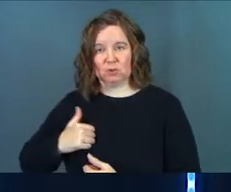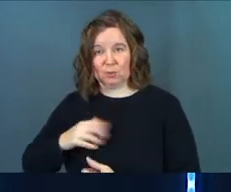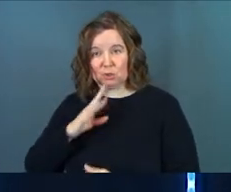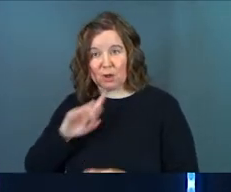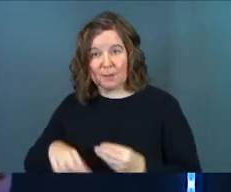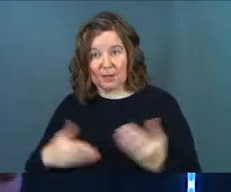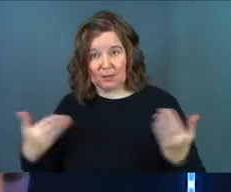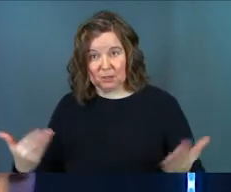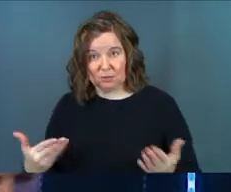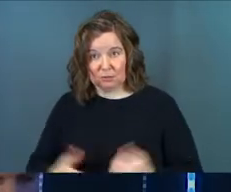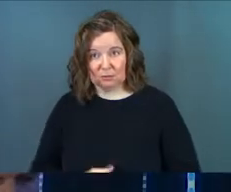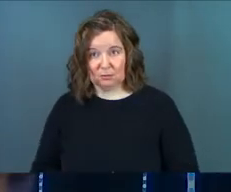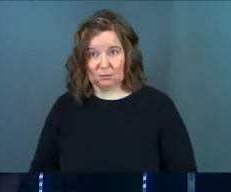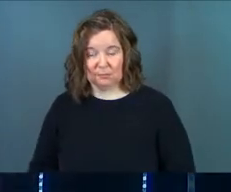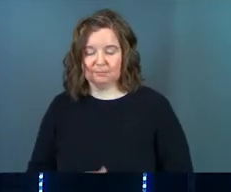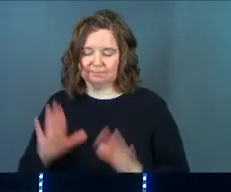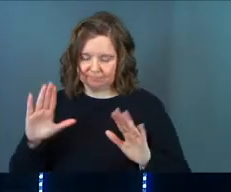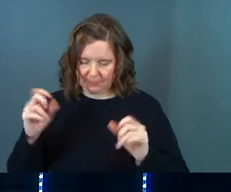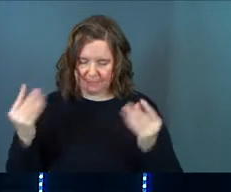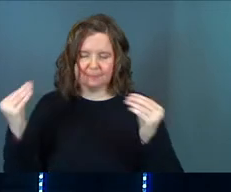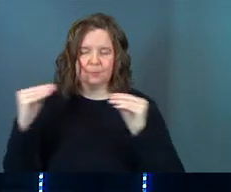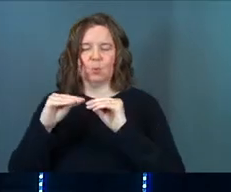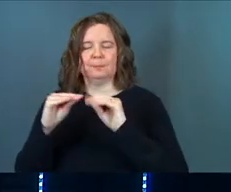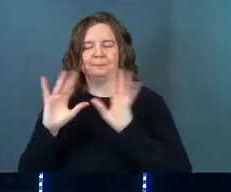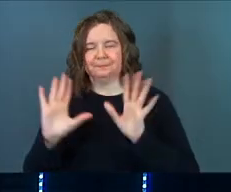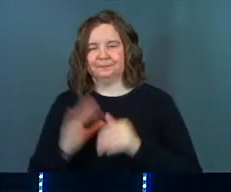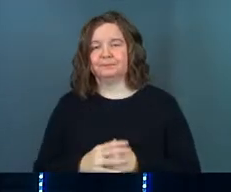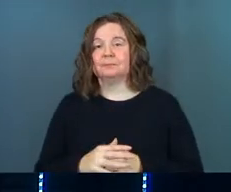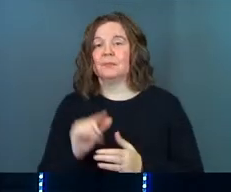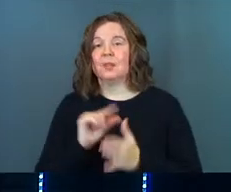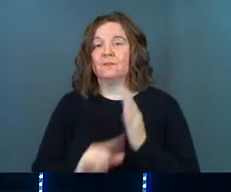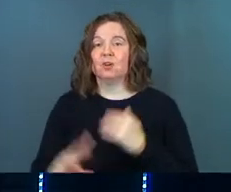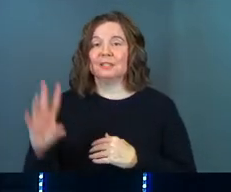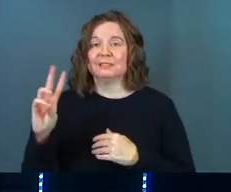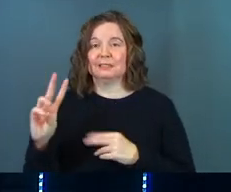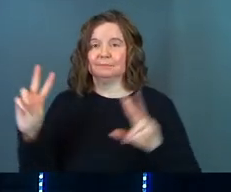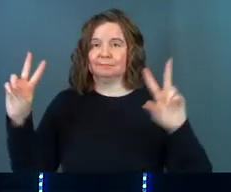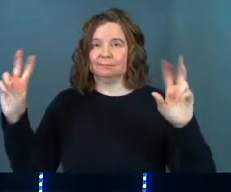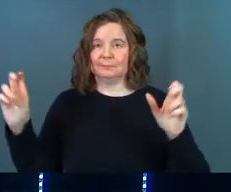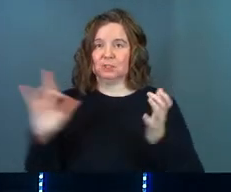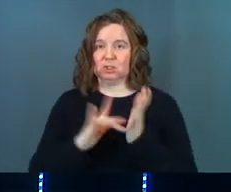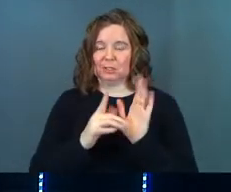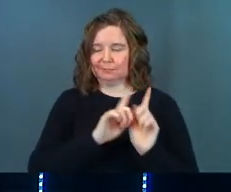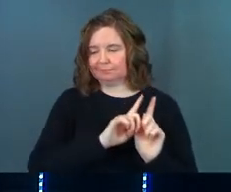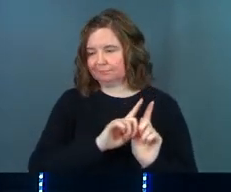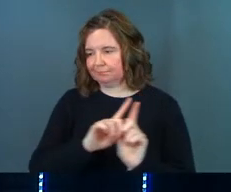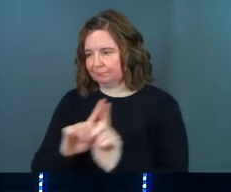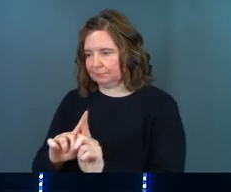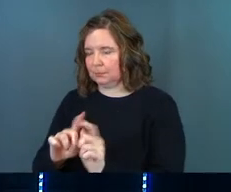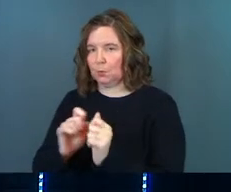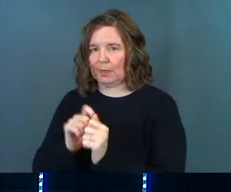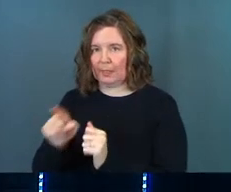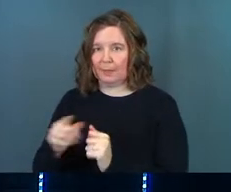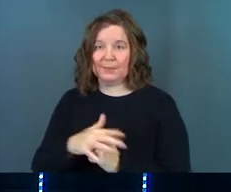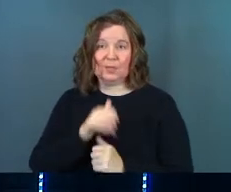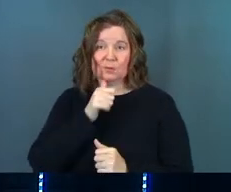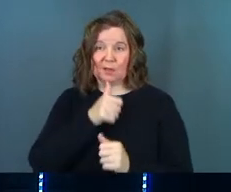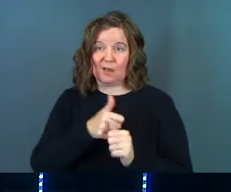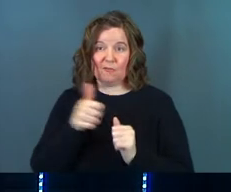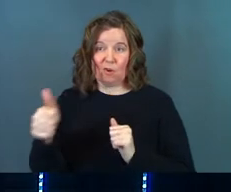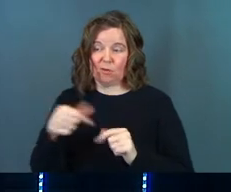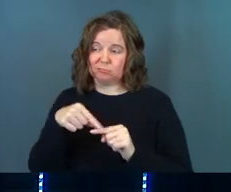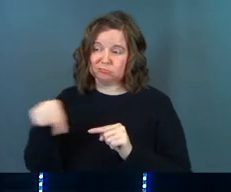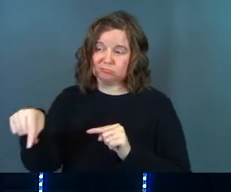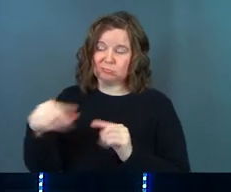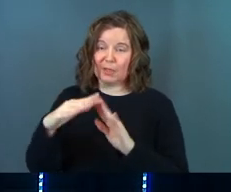talking about here. All right, more. Verse six. So Jesus went with them. He was not far from the